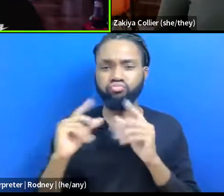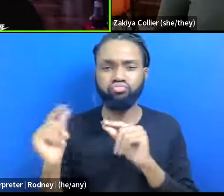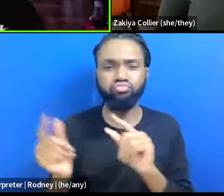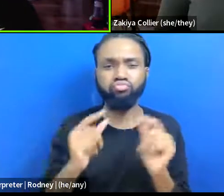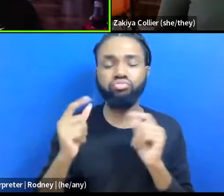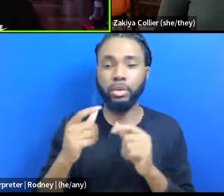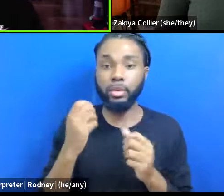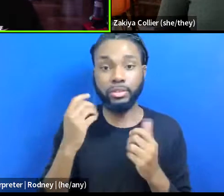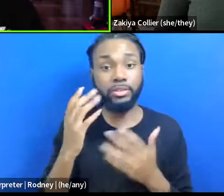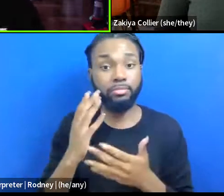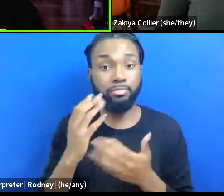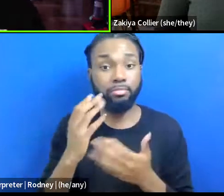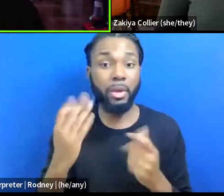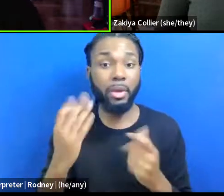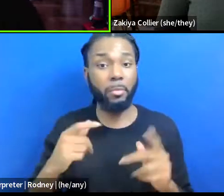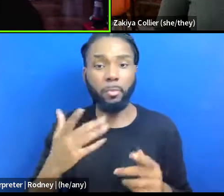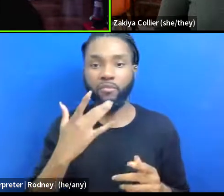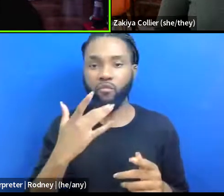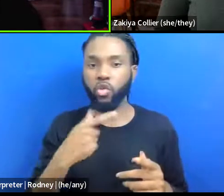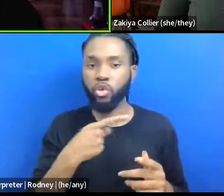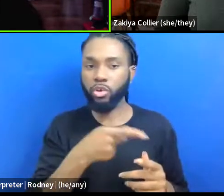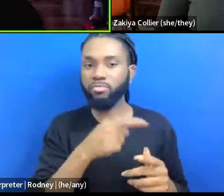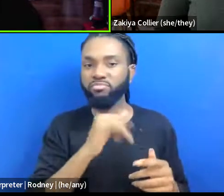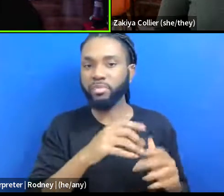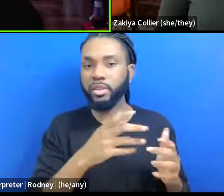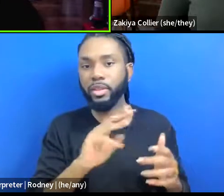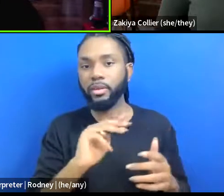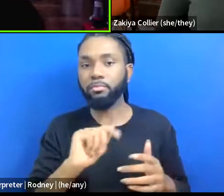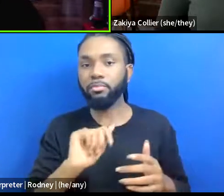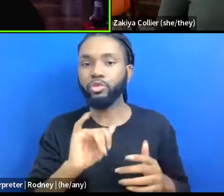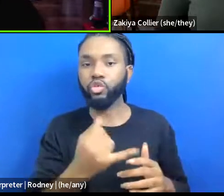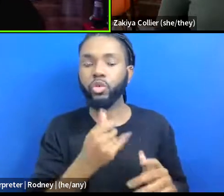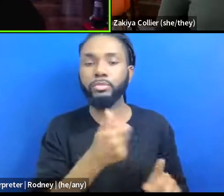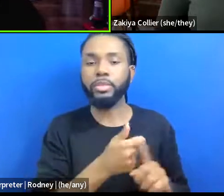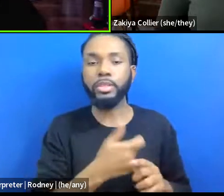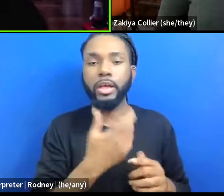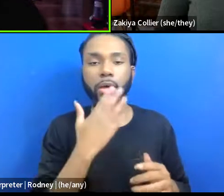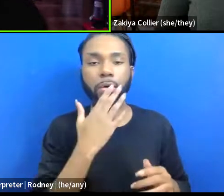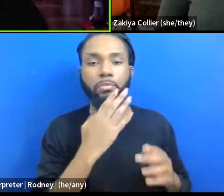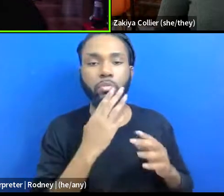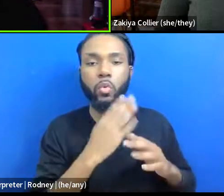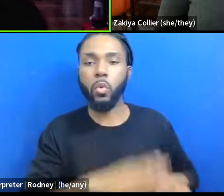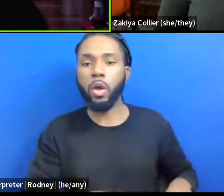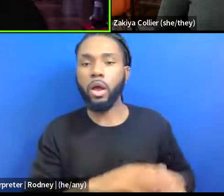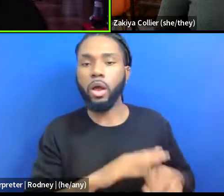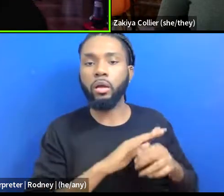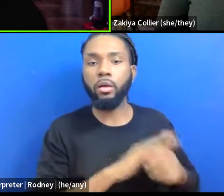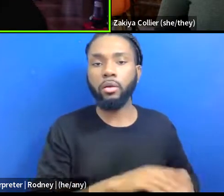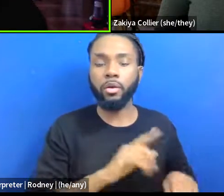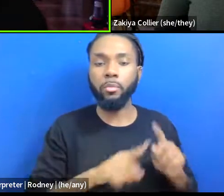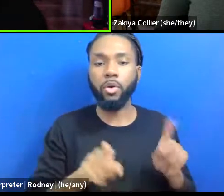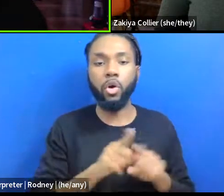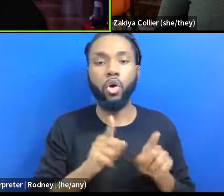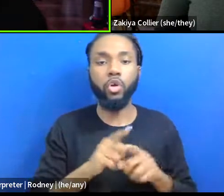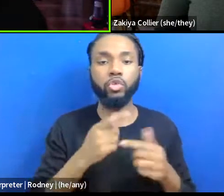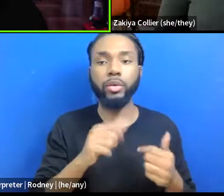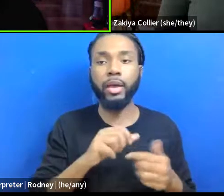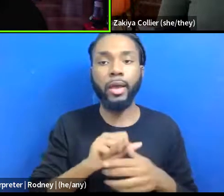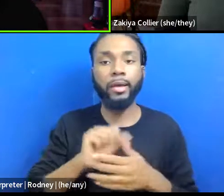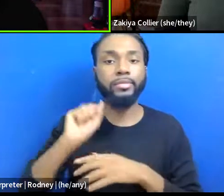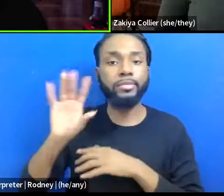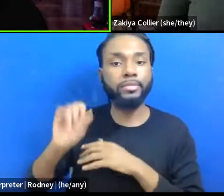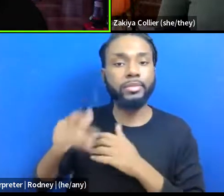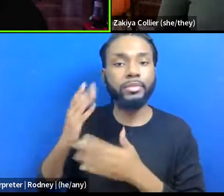being able to just pass off instructions and directives and mandates that, you know, still channel that bias.